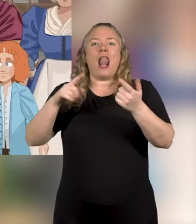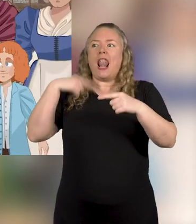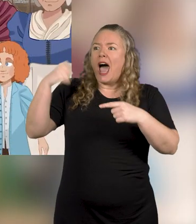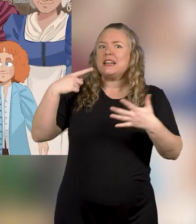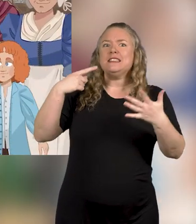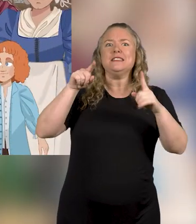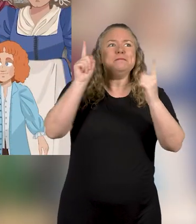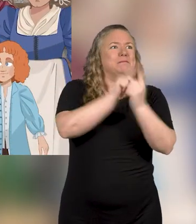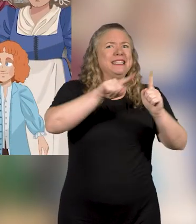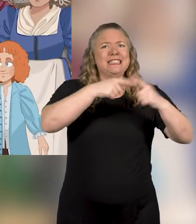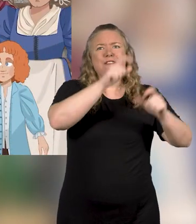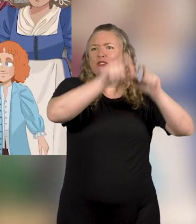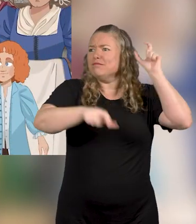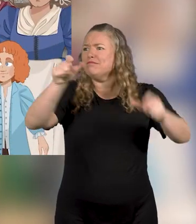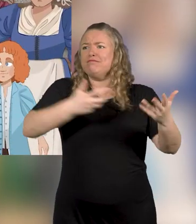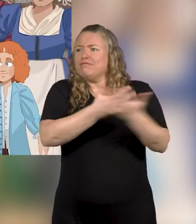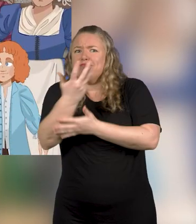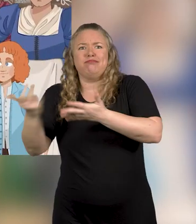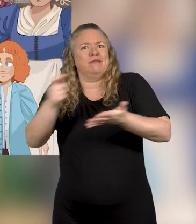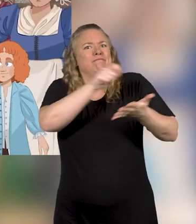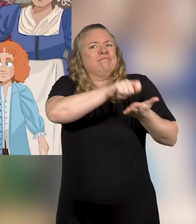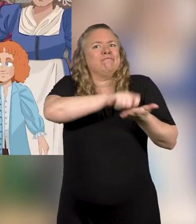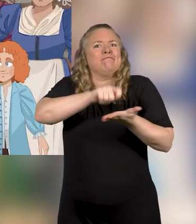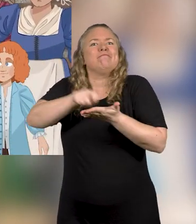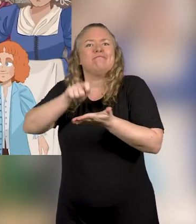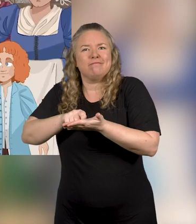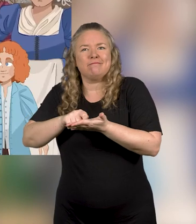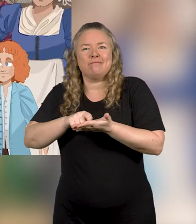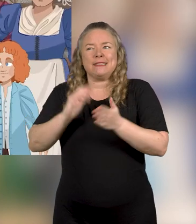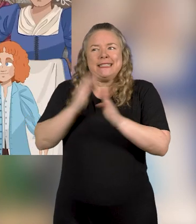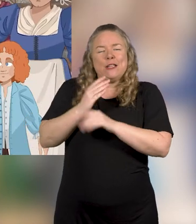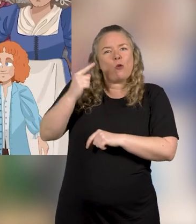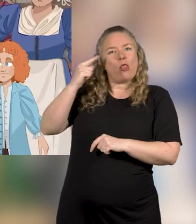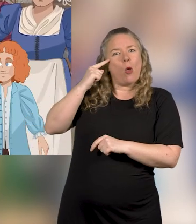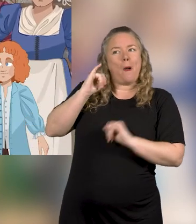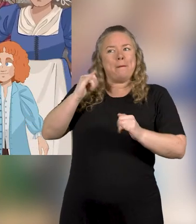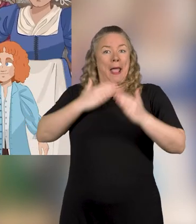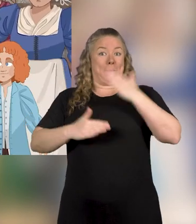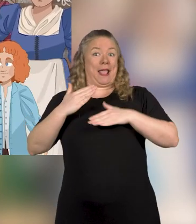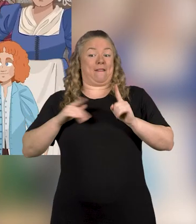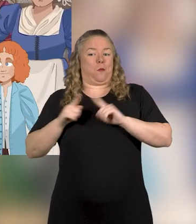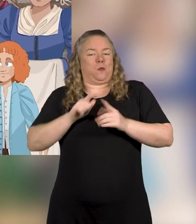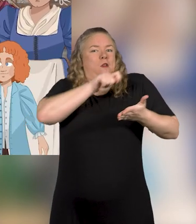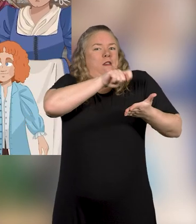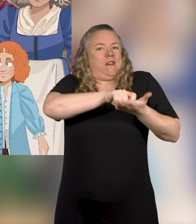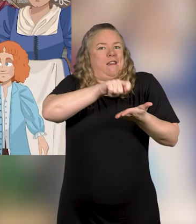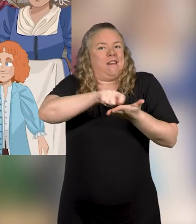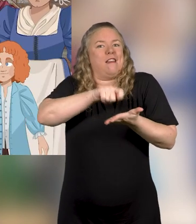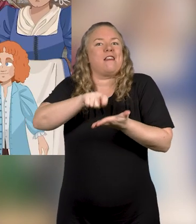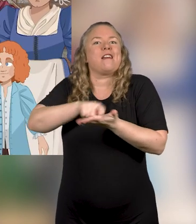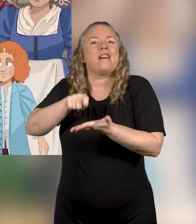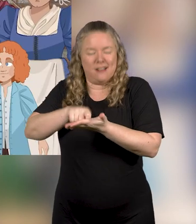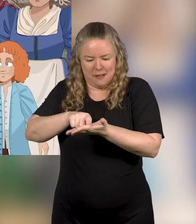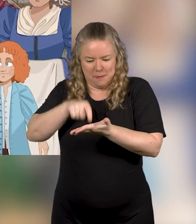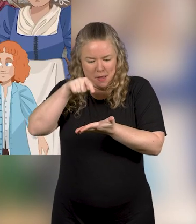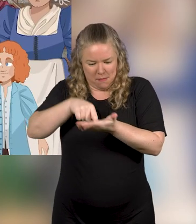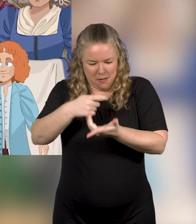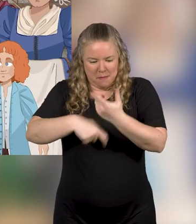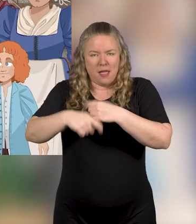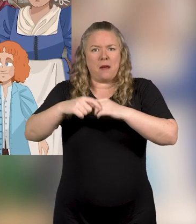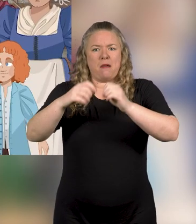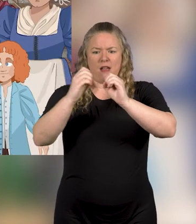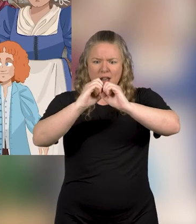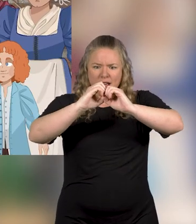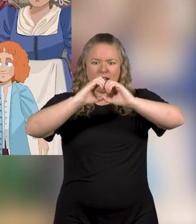that he talked to and met in London. He included his secret thoughts and his bad behaviour. This all